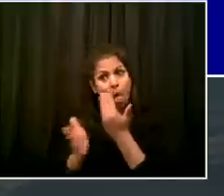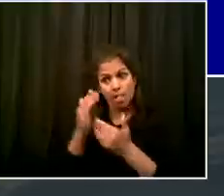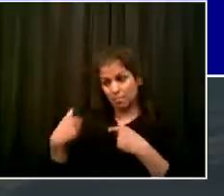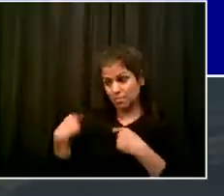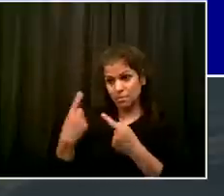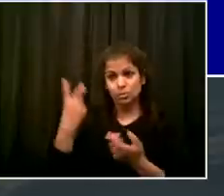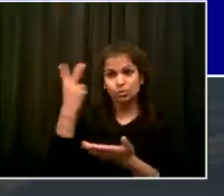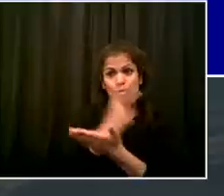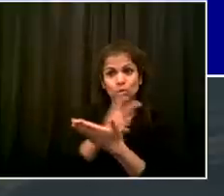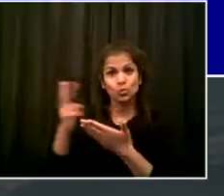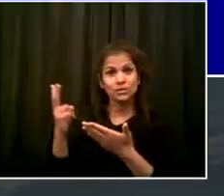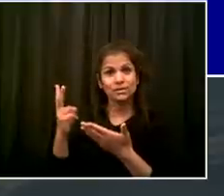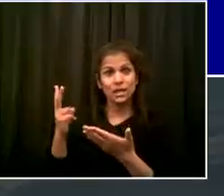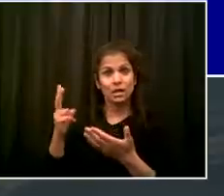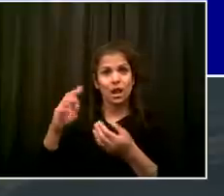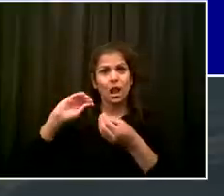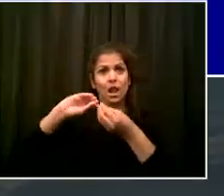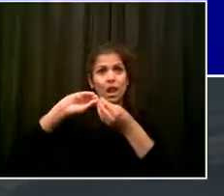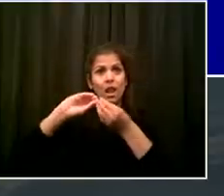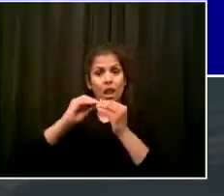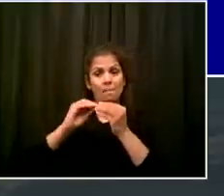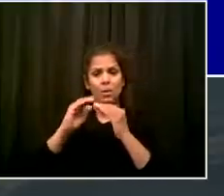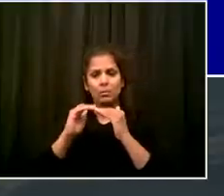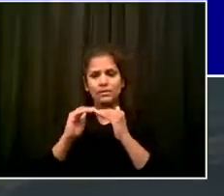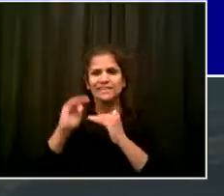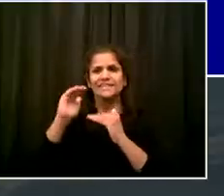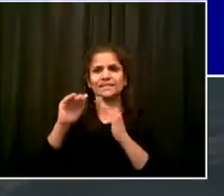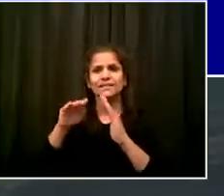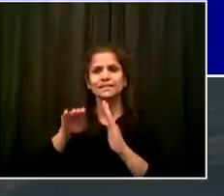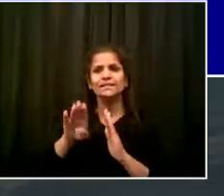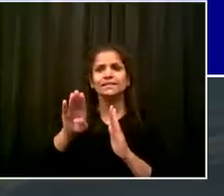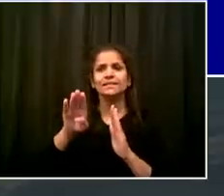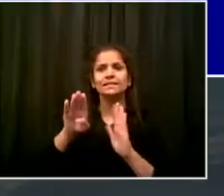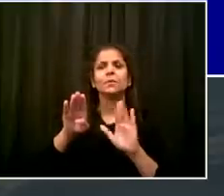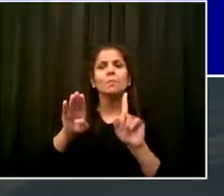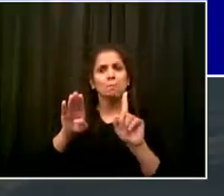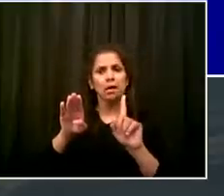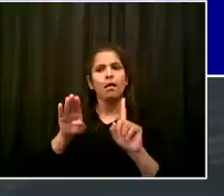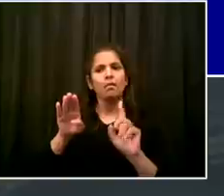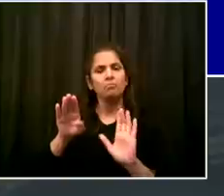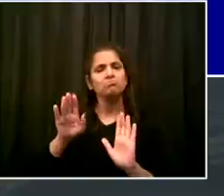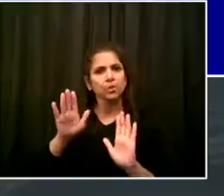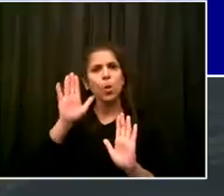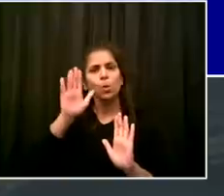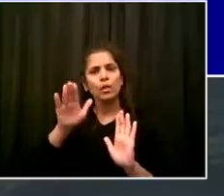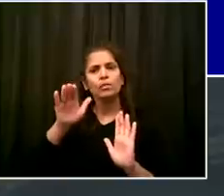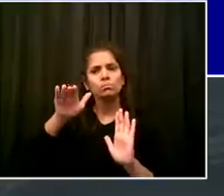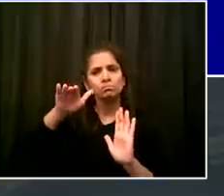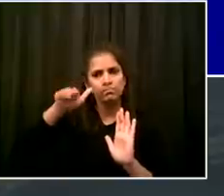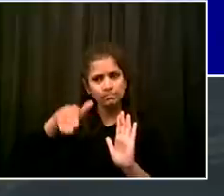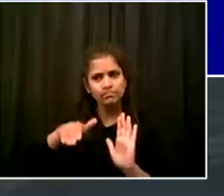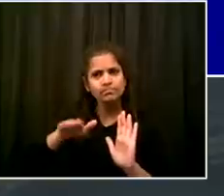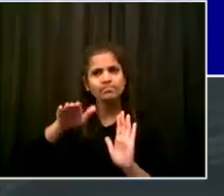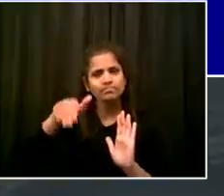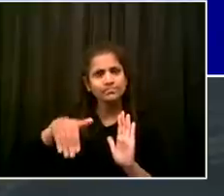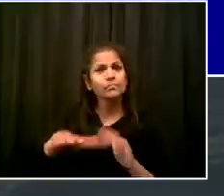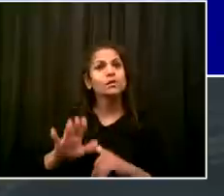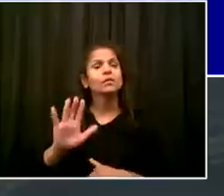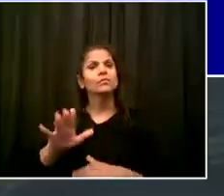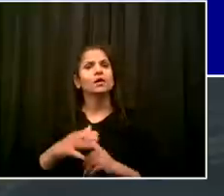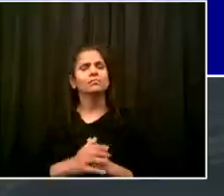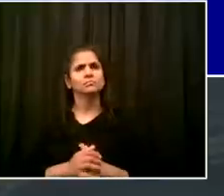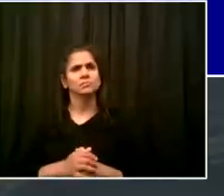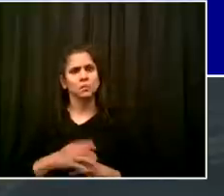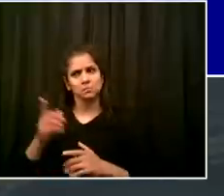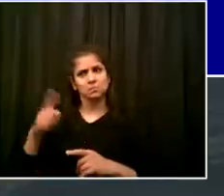I'm going to go into more and more detail starting tomorrow and the days ahead about how we are taking this information and now